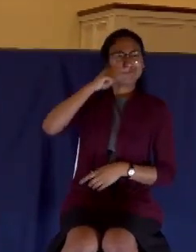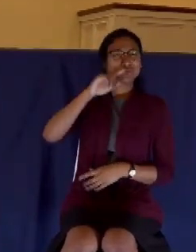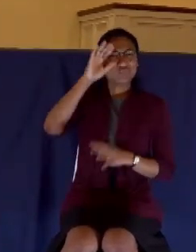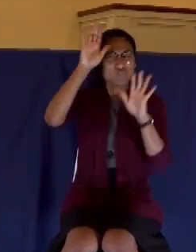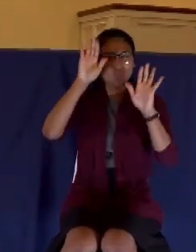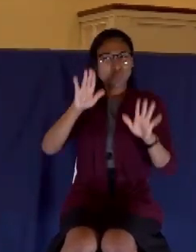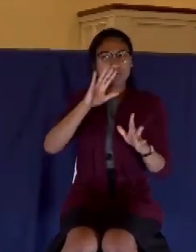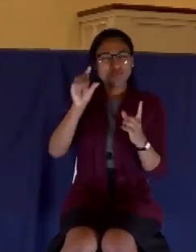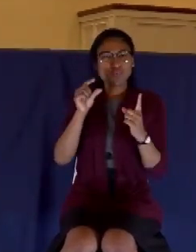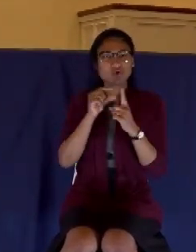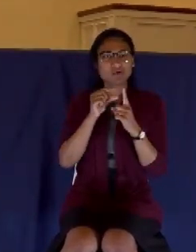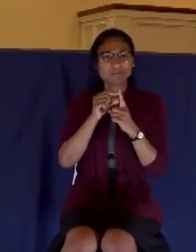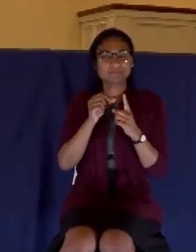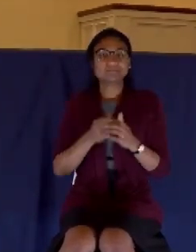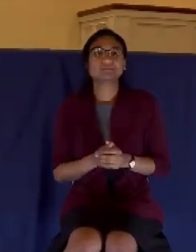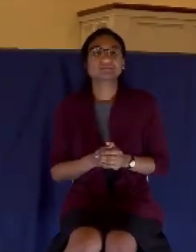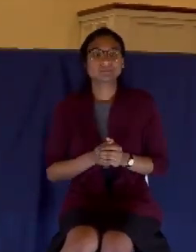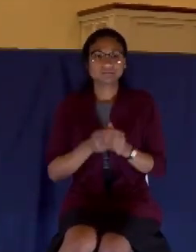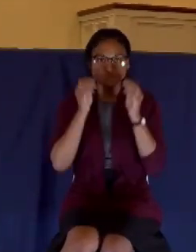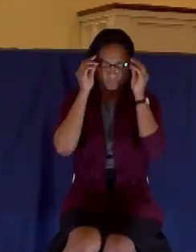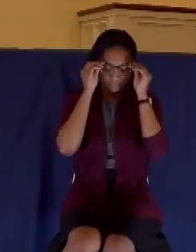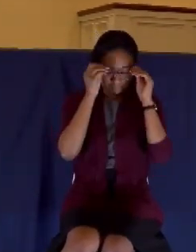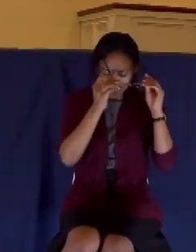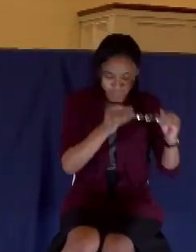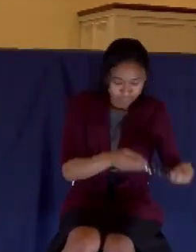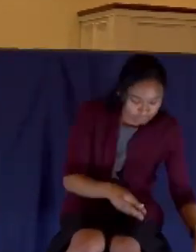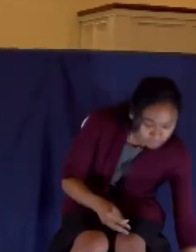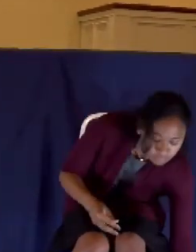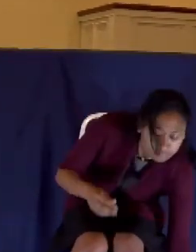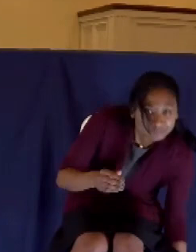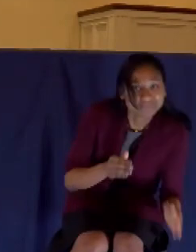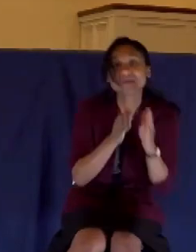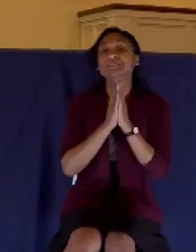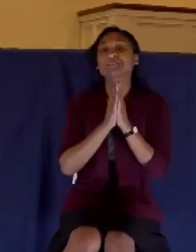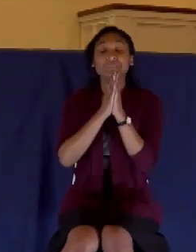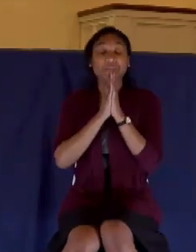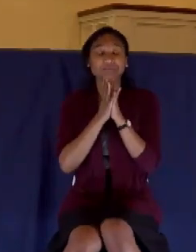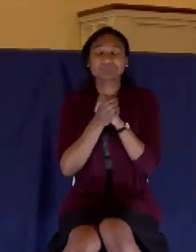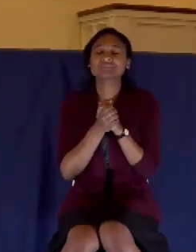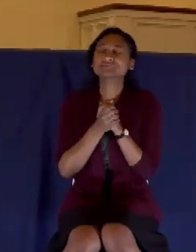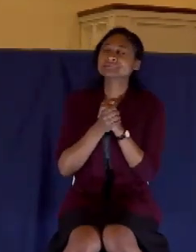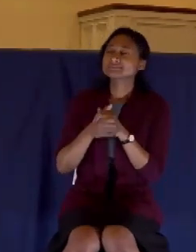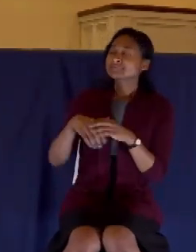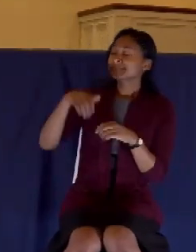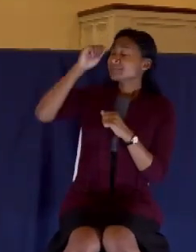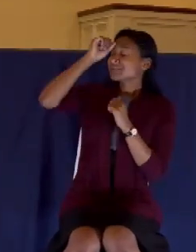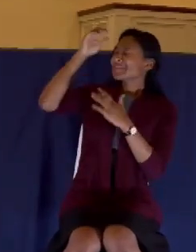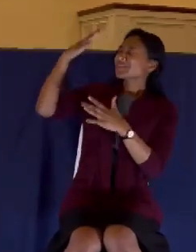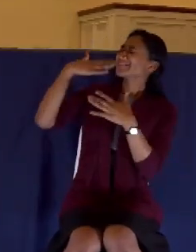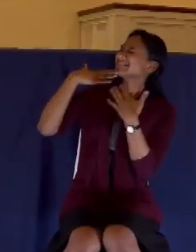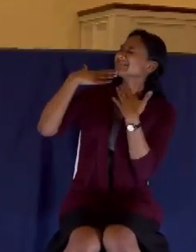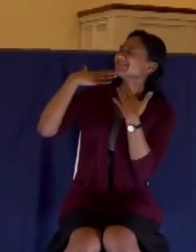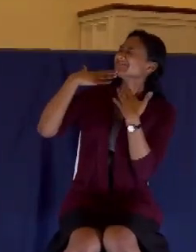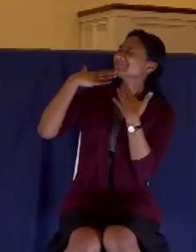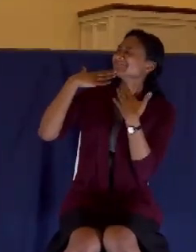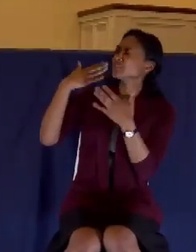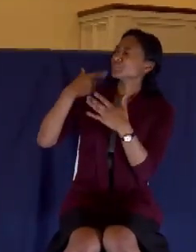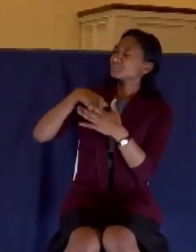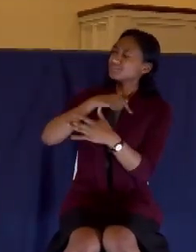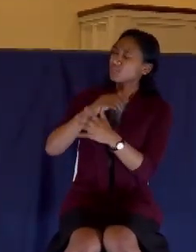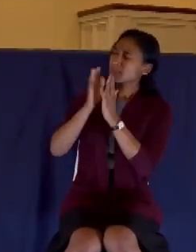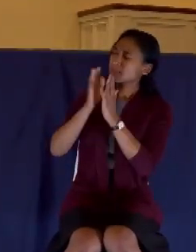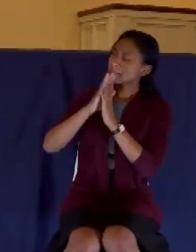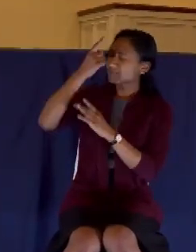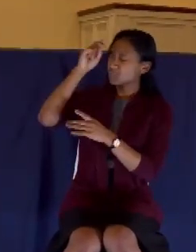as you pray with me. Father, we pray for the illumination of the Holy Spirit